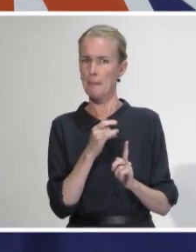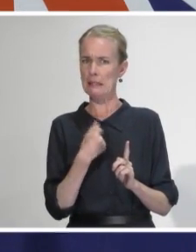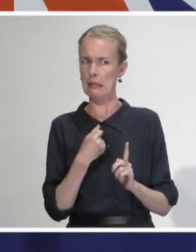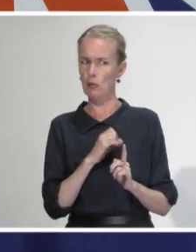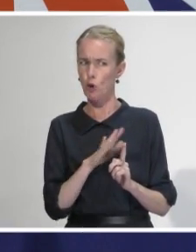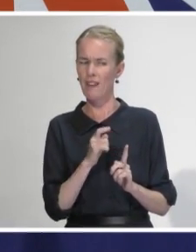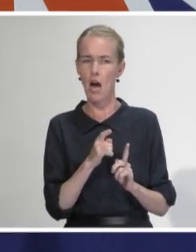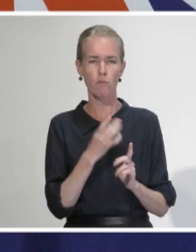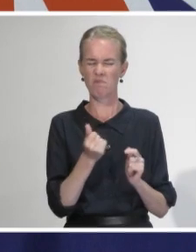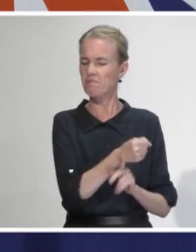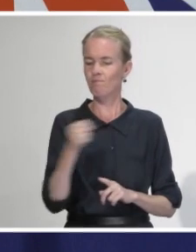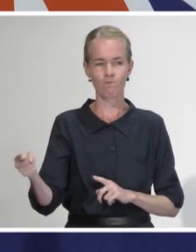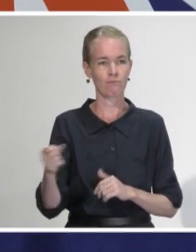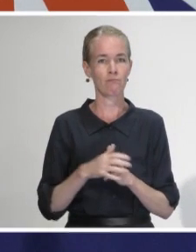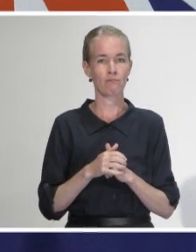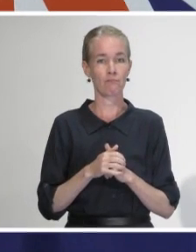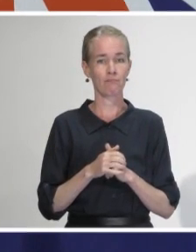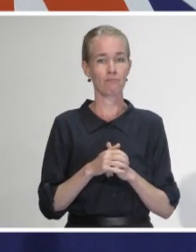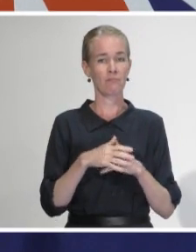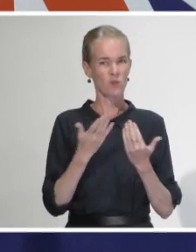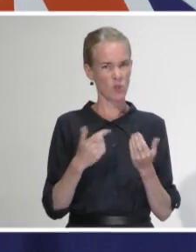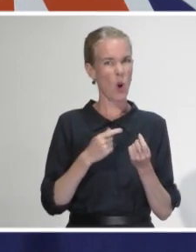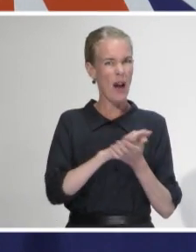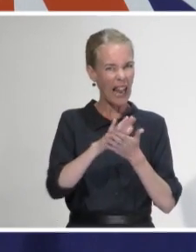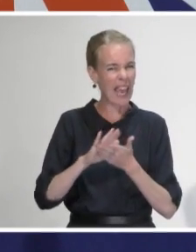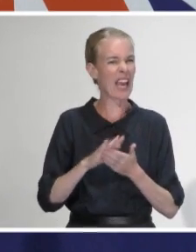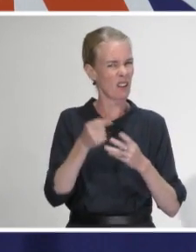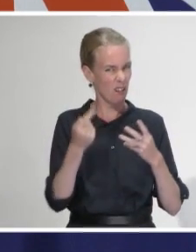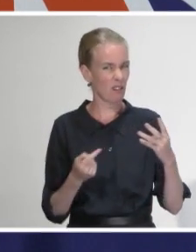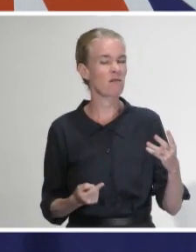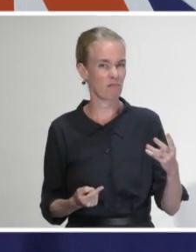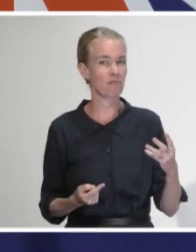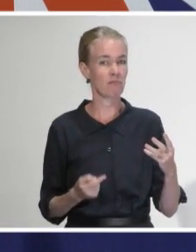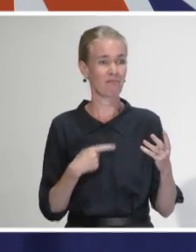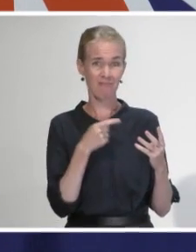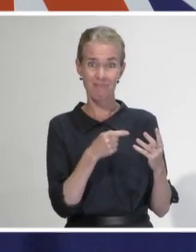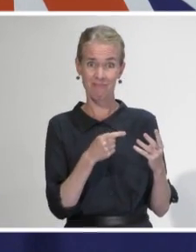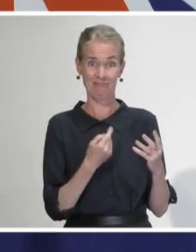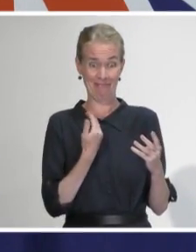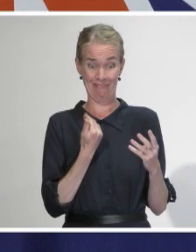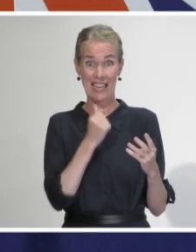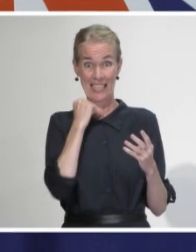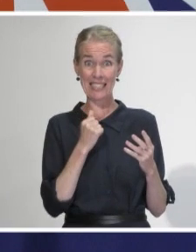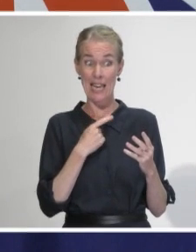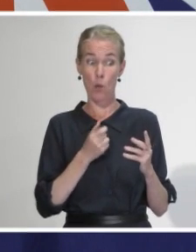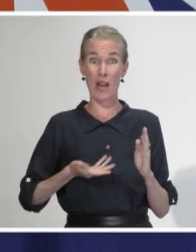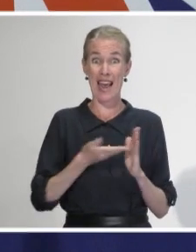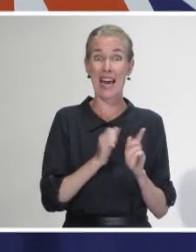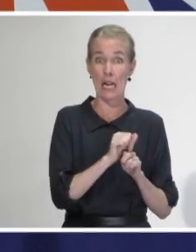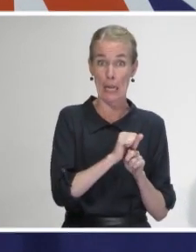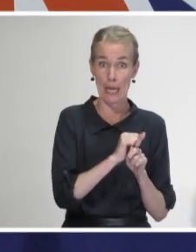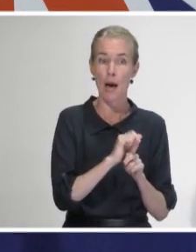Clear messages around infection prevention and control processes. So that's the advice that's been updated just yesterday. What